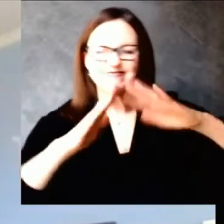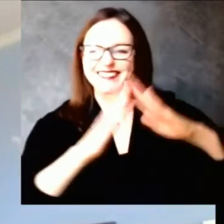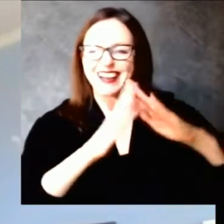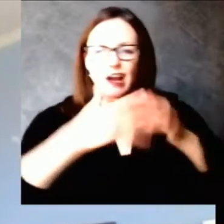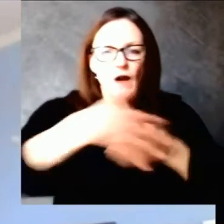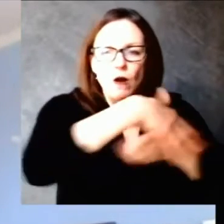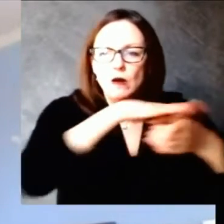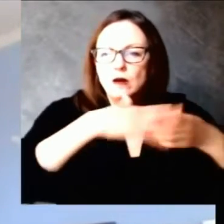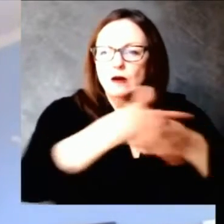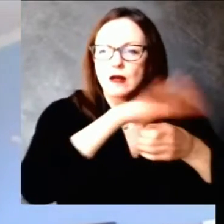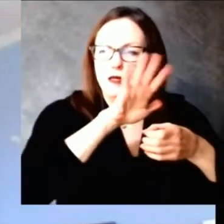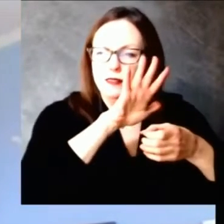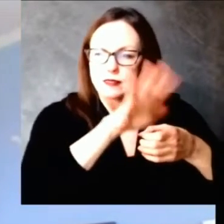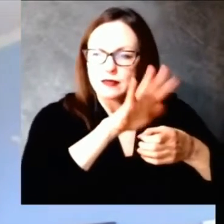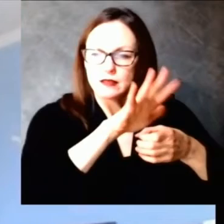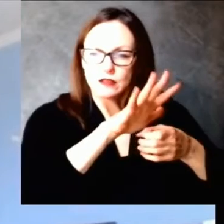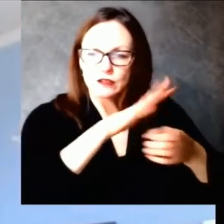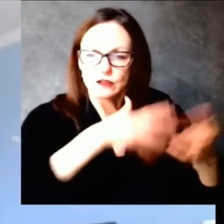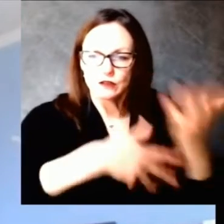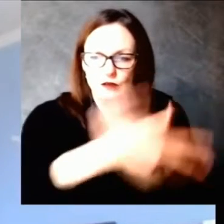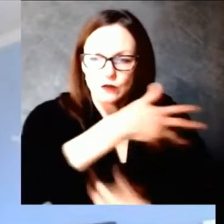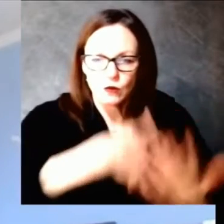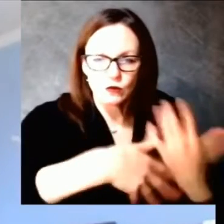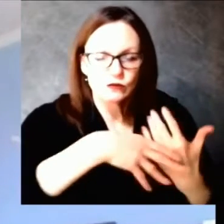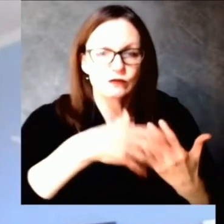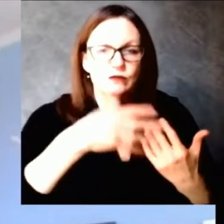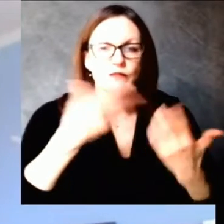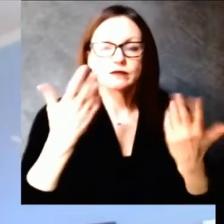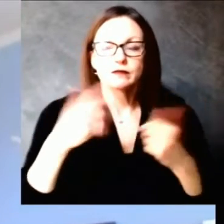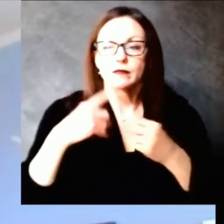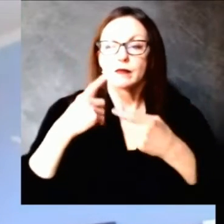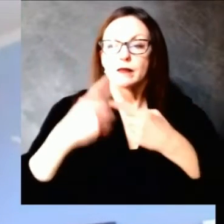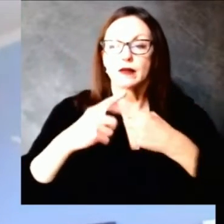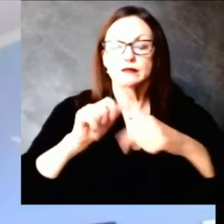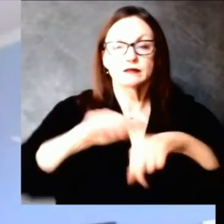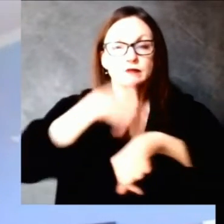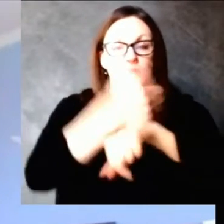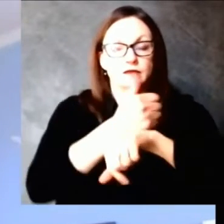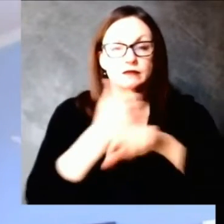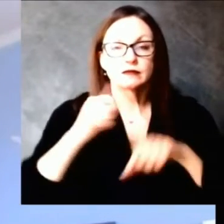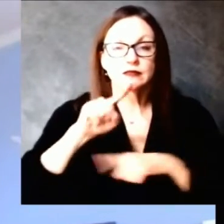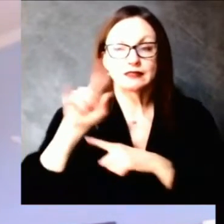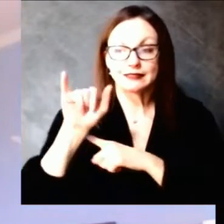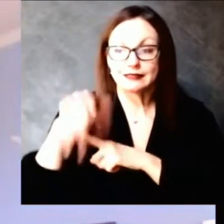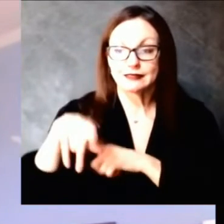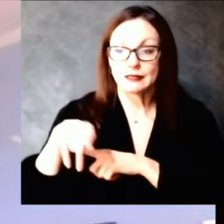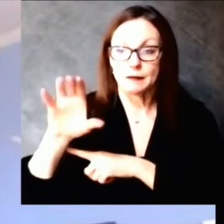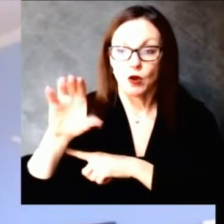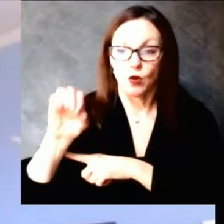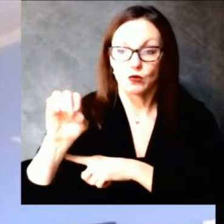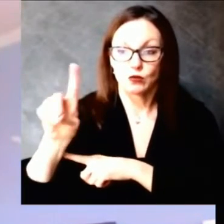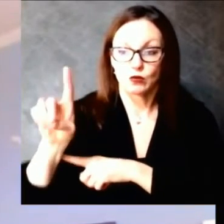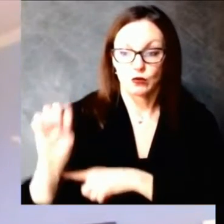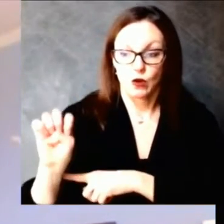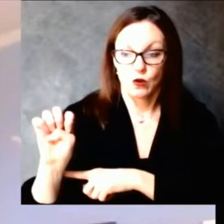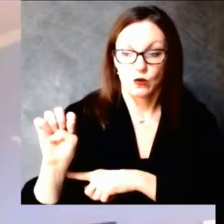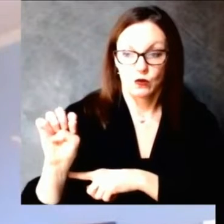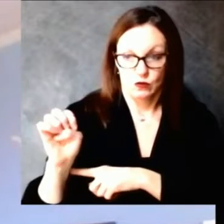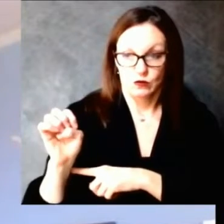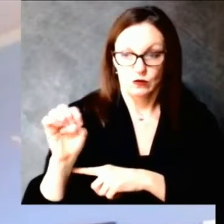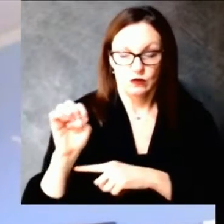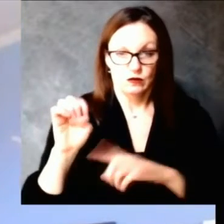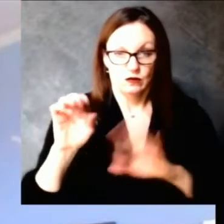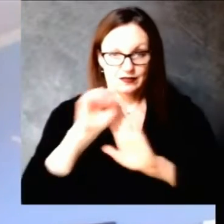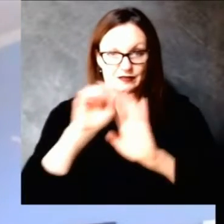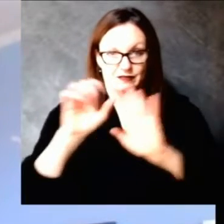state that have a higher vulnerability versus lower. And we did go ahead and map out and place the Walgreens sites over those areas.